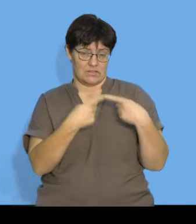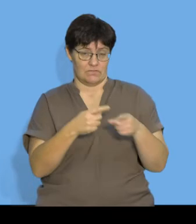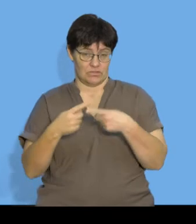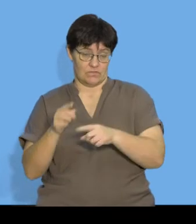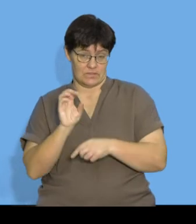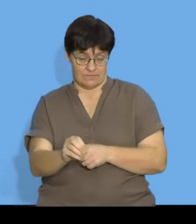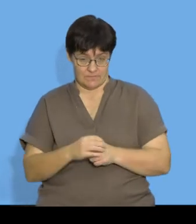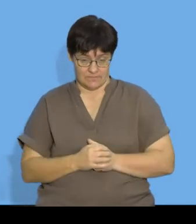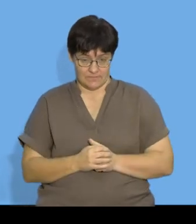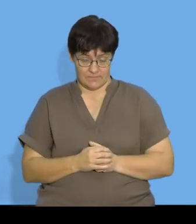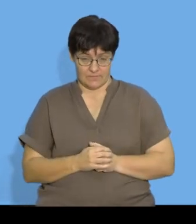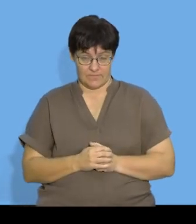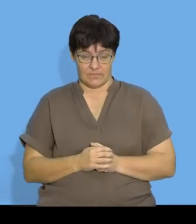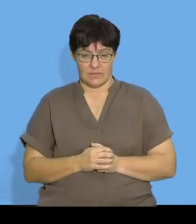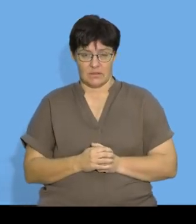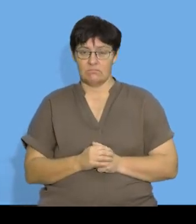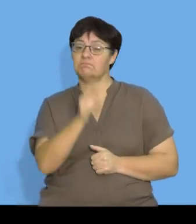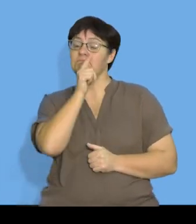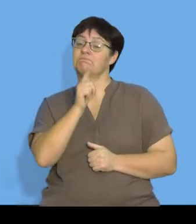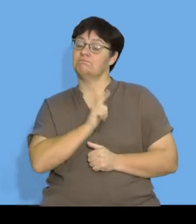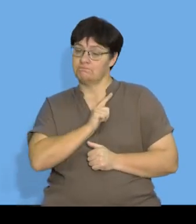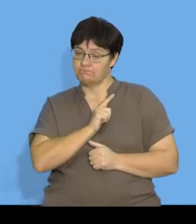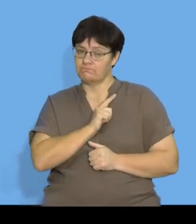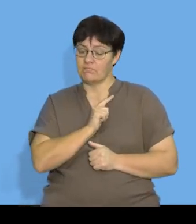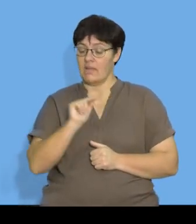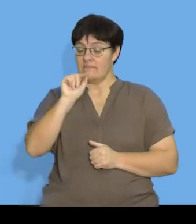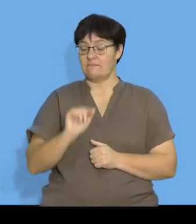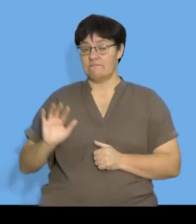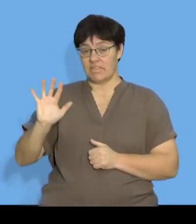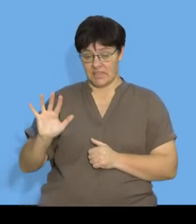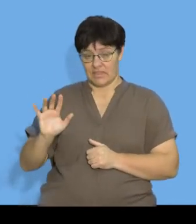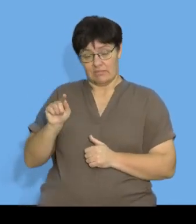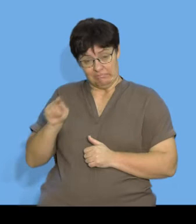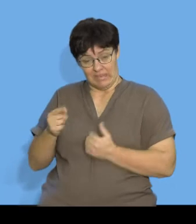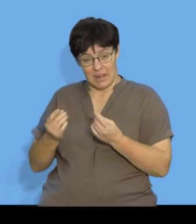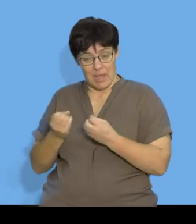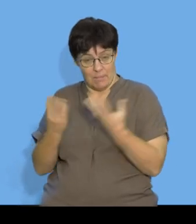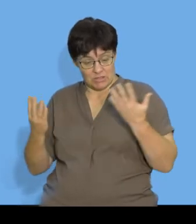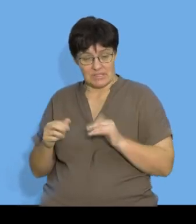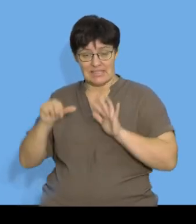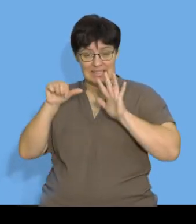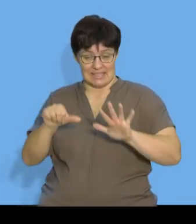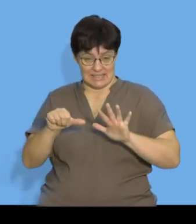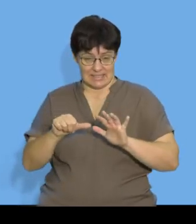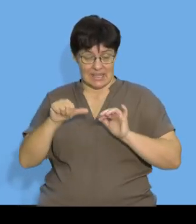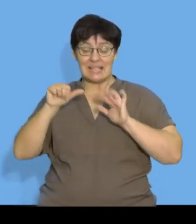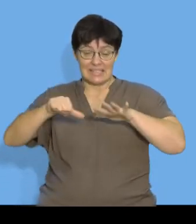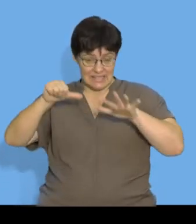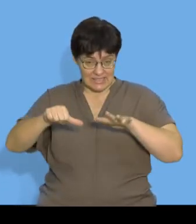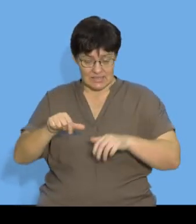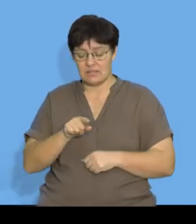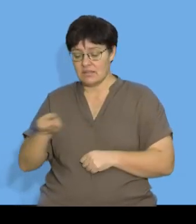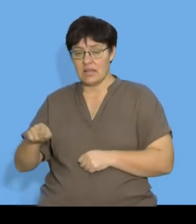we are told that the fifth term is 16 and that the ninth term is 28